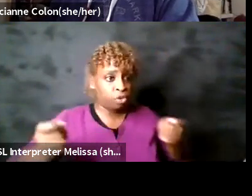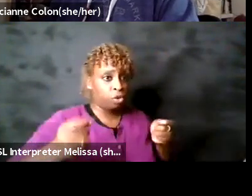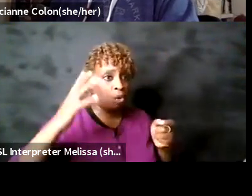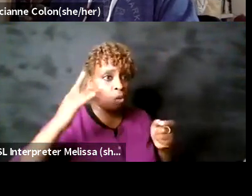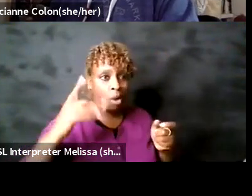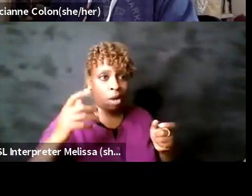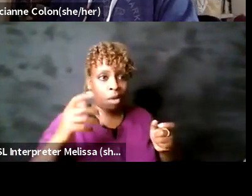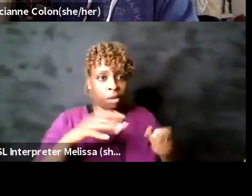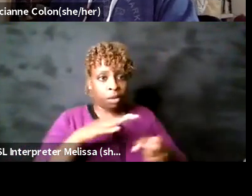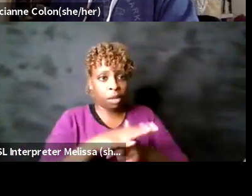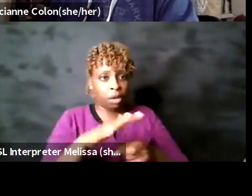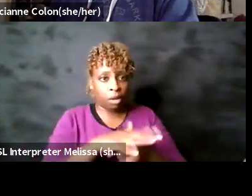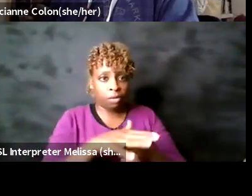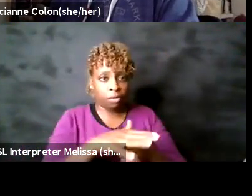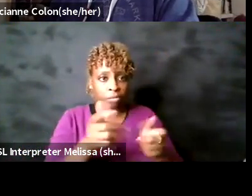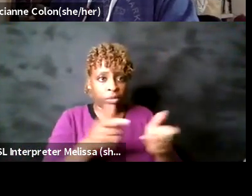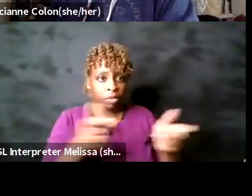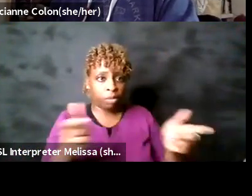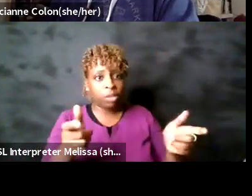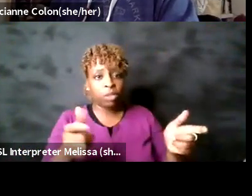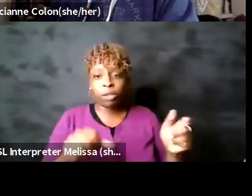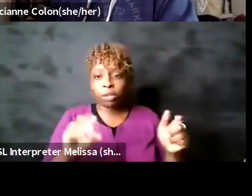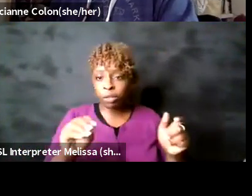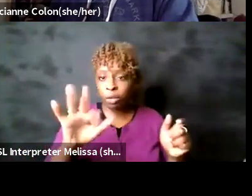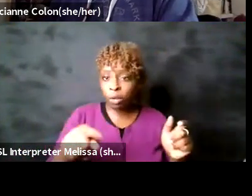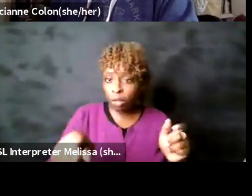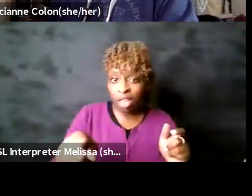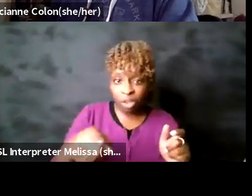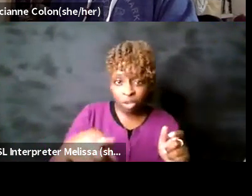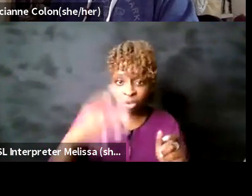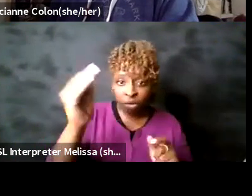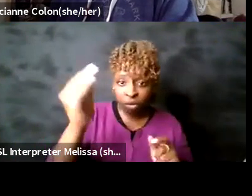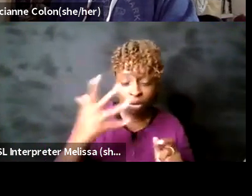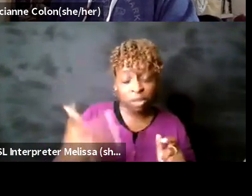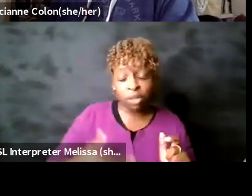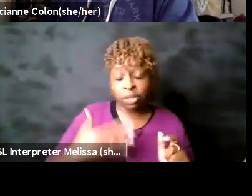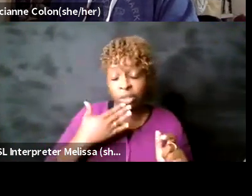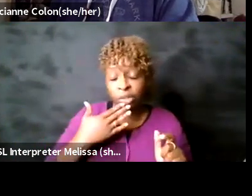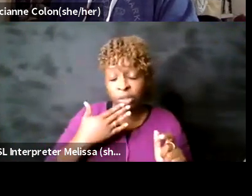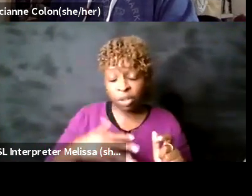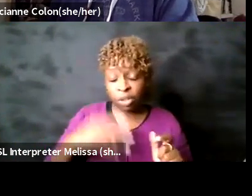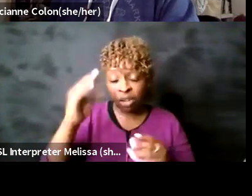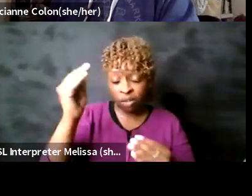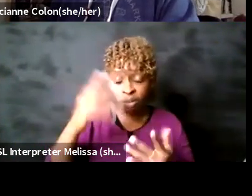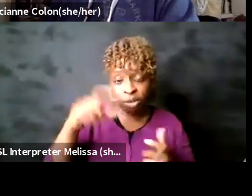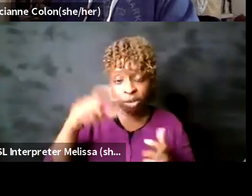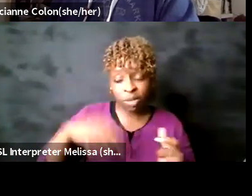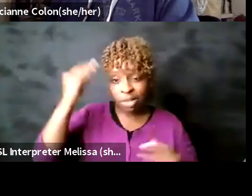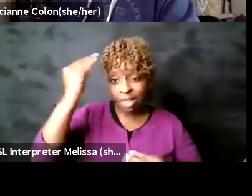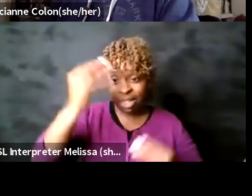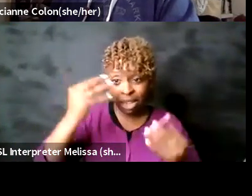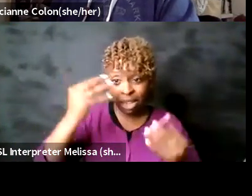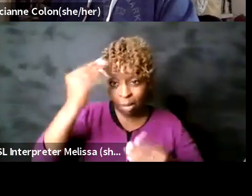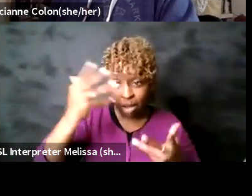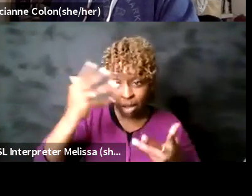think about and i appreciate you bringing up the tangent truthfully because i think that's also part of the stuff we need to think about is like we need to invest